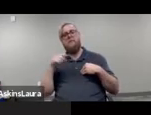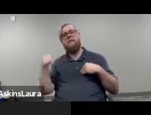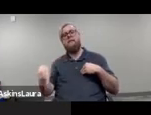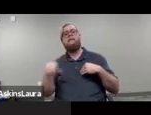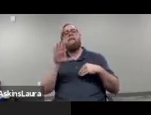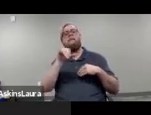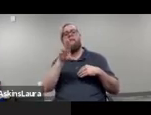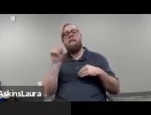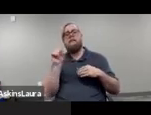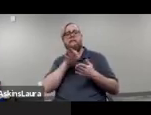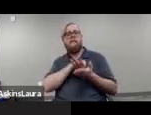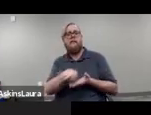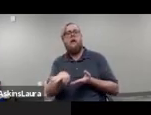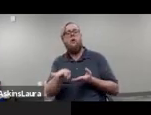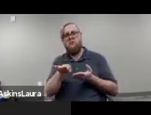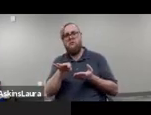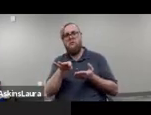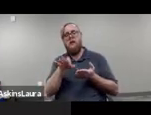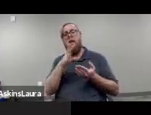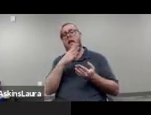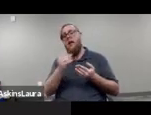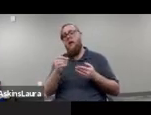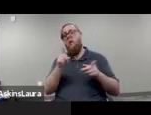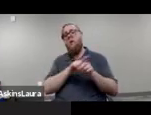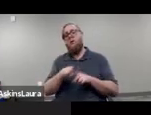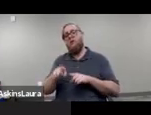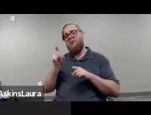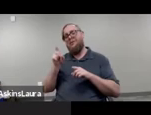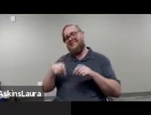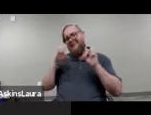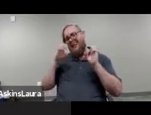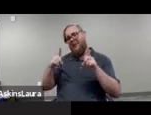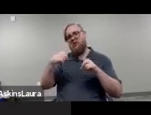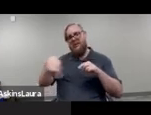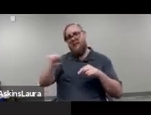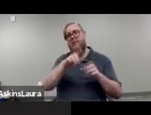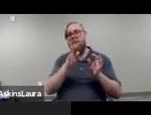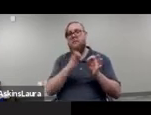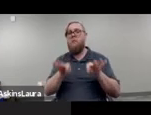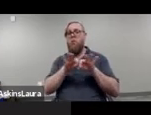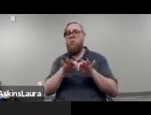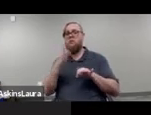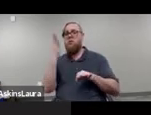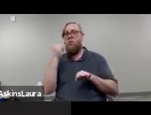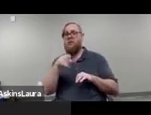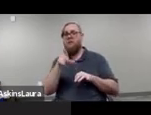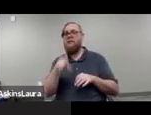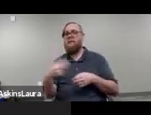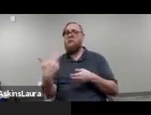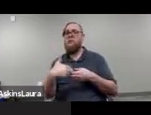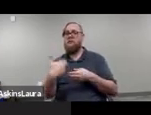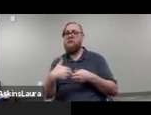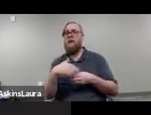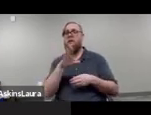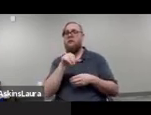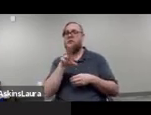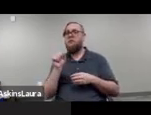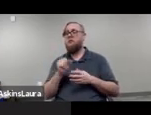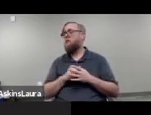and and next so I think there's going to be an education that we're going to need to be doing with them do you have anything you wanted to add